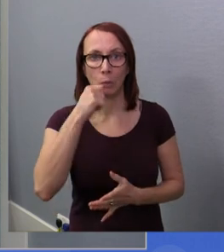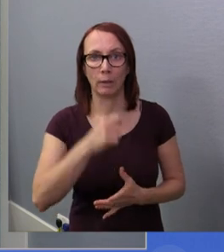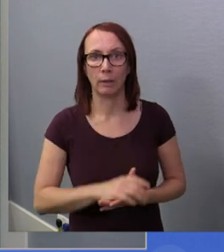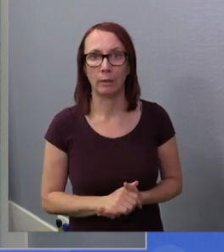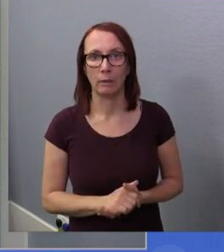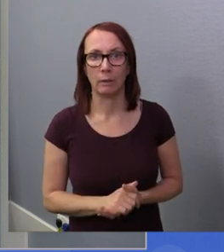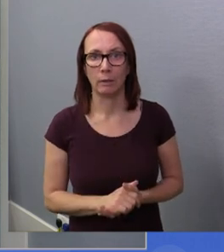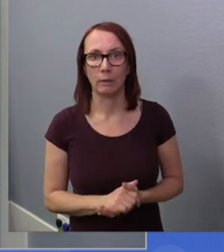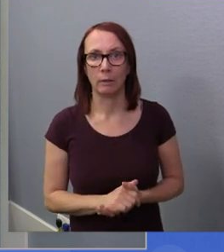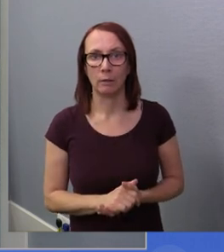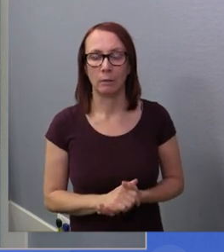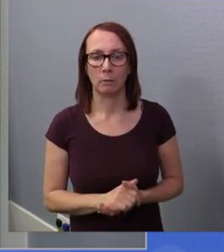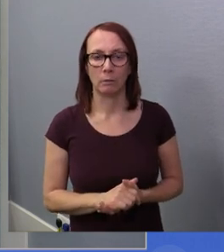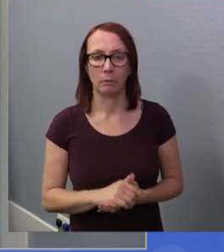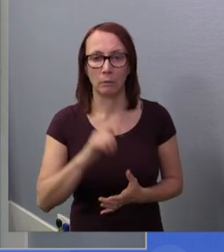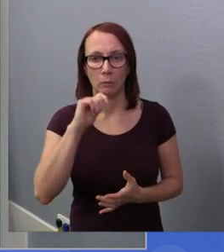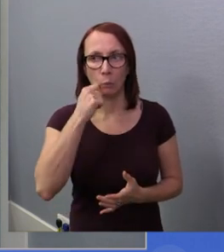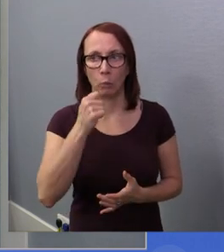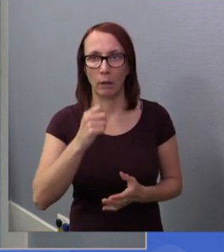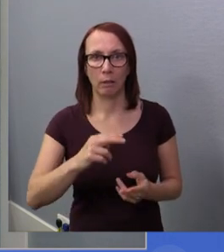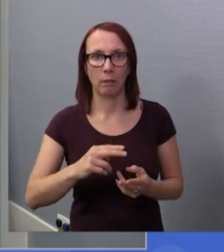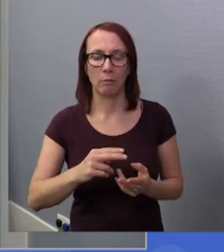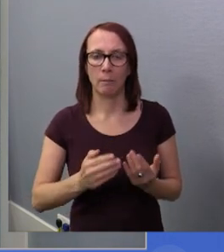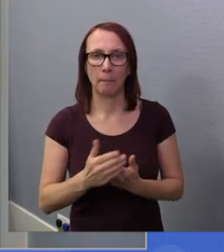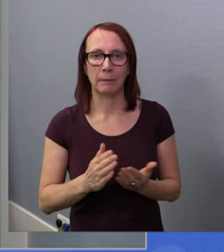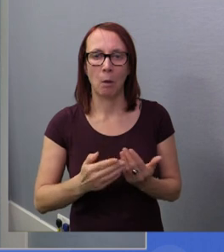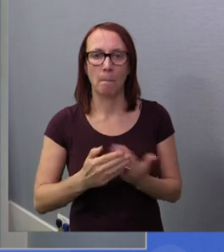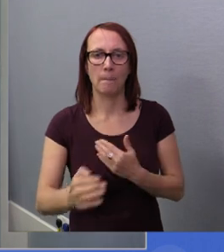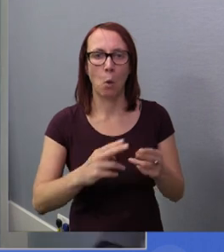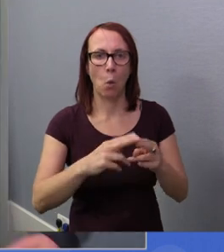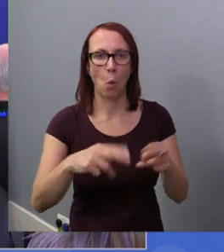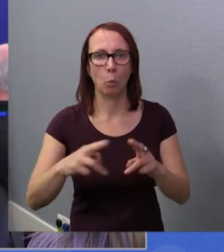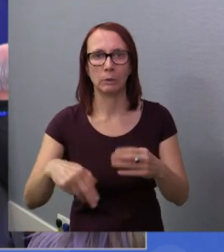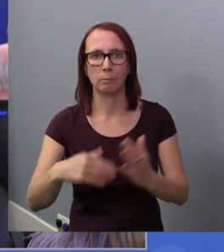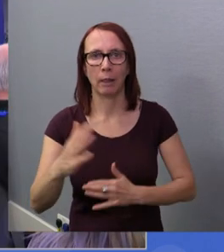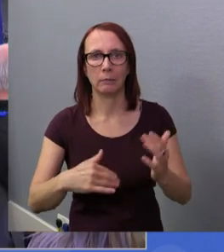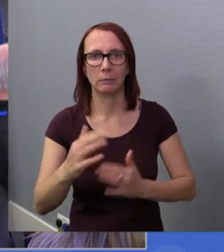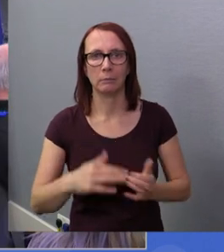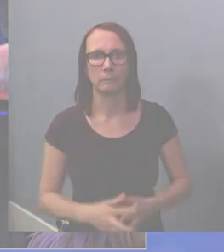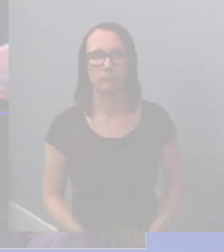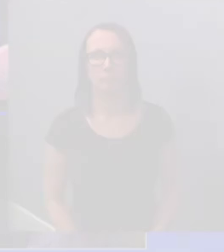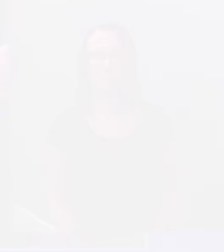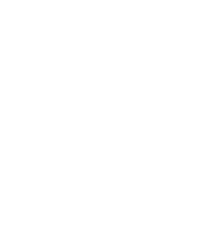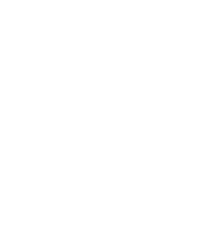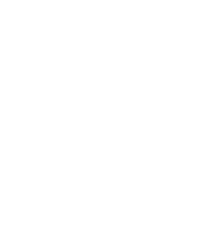increases the building of homes. Thank you very much. Thank you table 14.